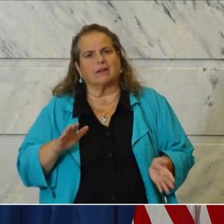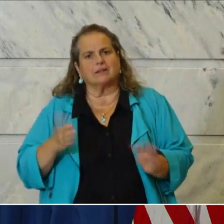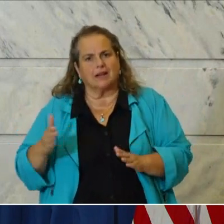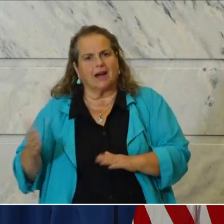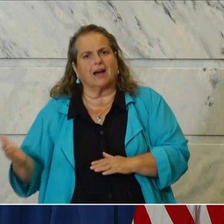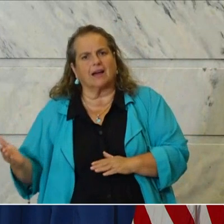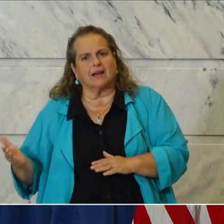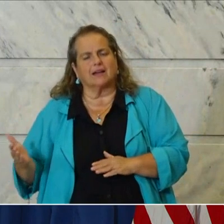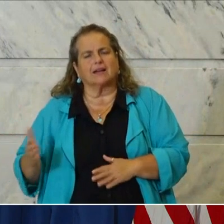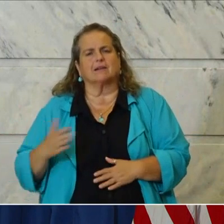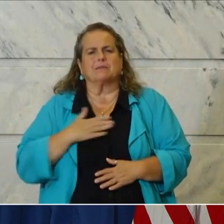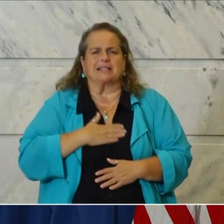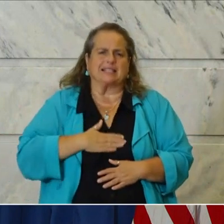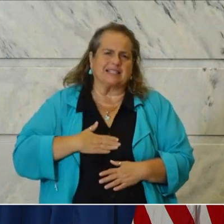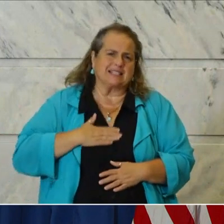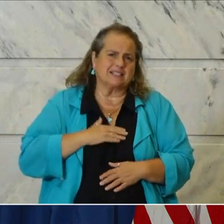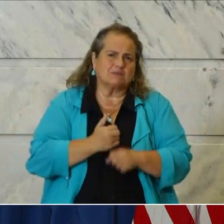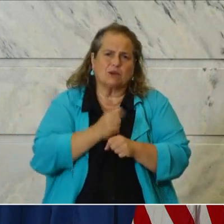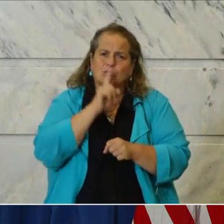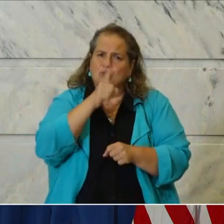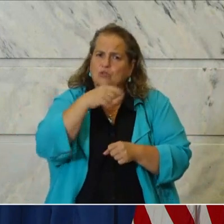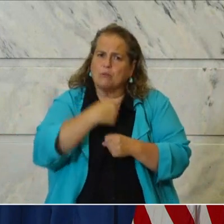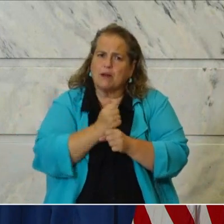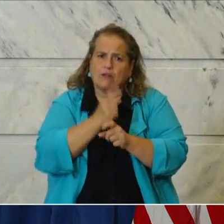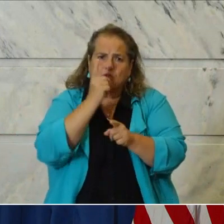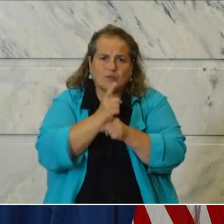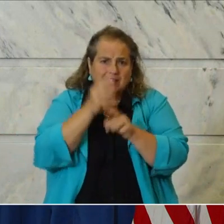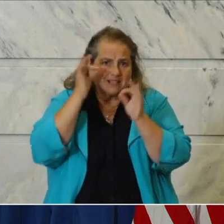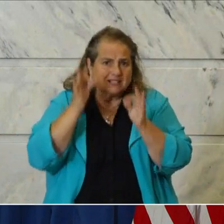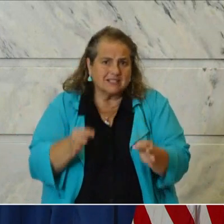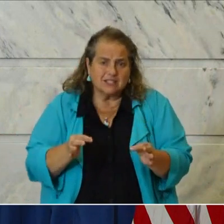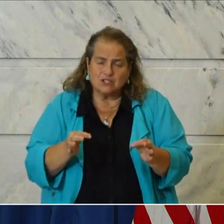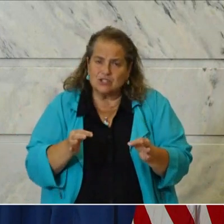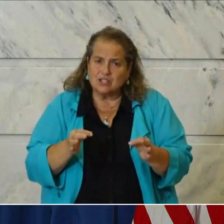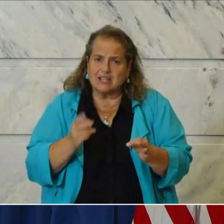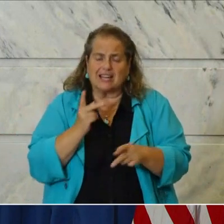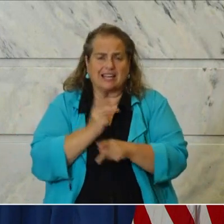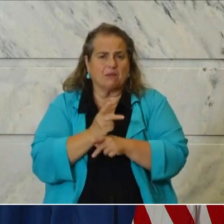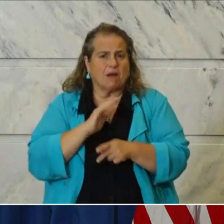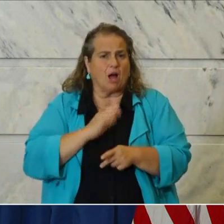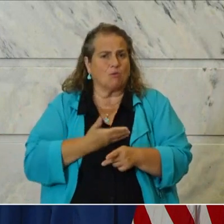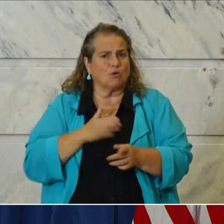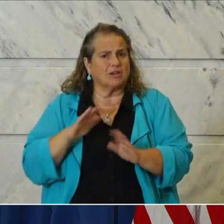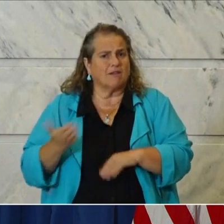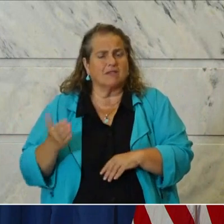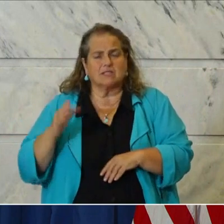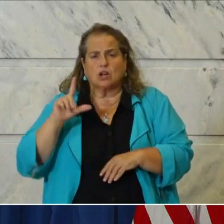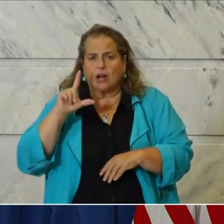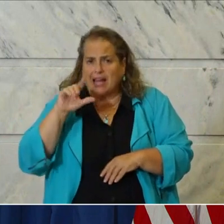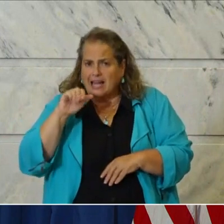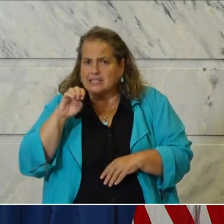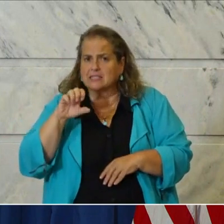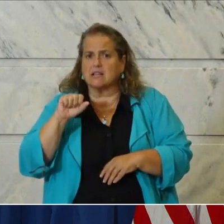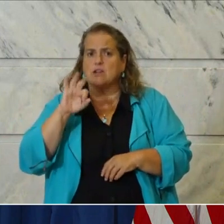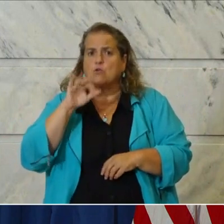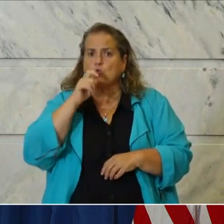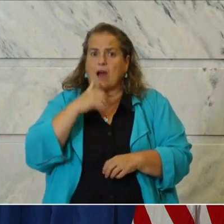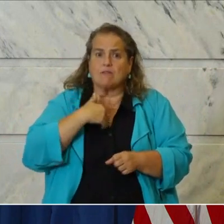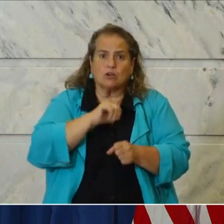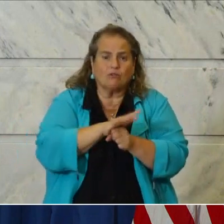So let's make sure that we make the right decisions to keep our cases low. Let's make sure that we wear our mask and stay six feet apart.